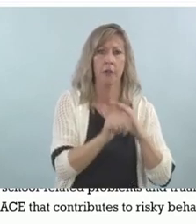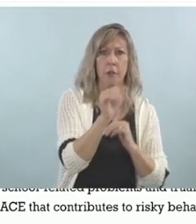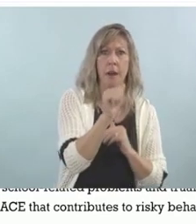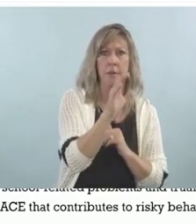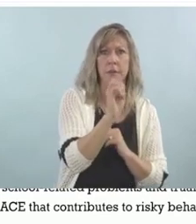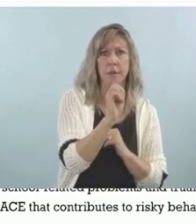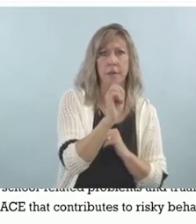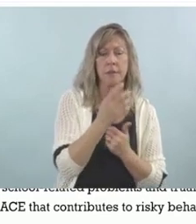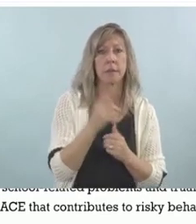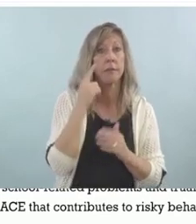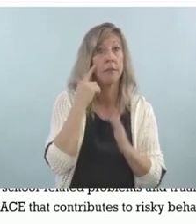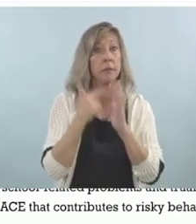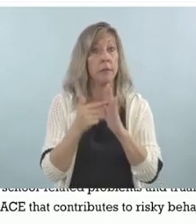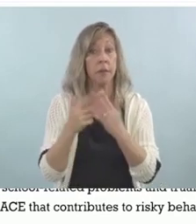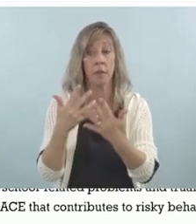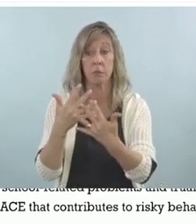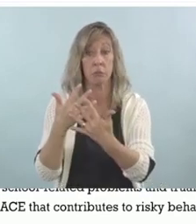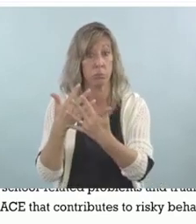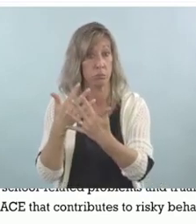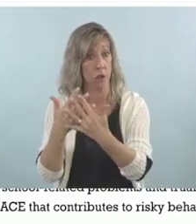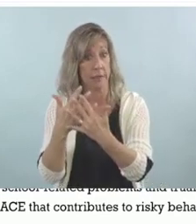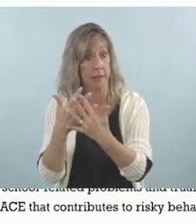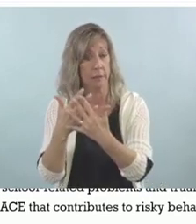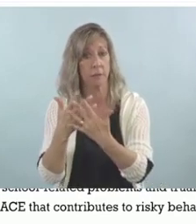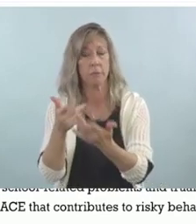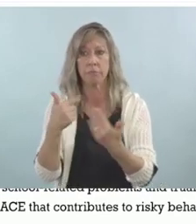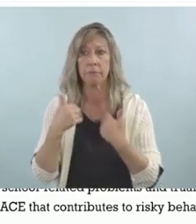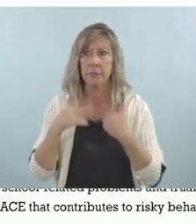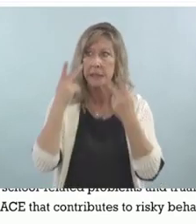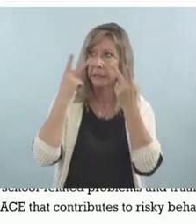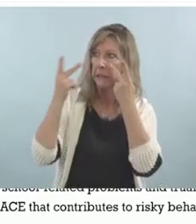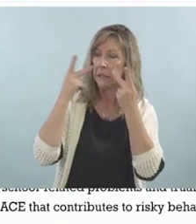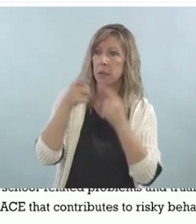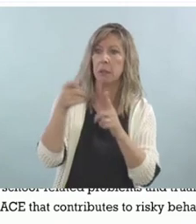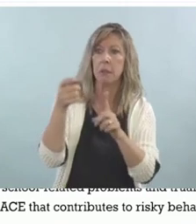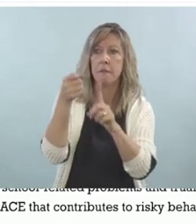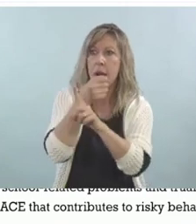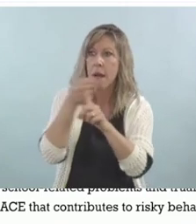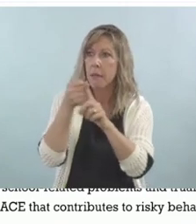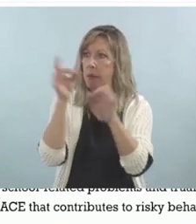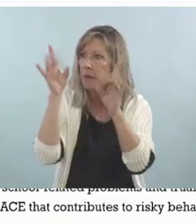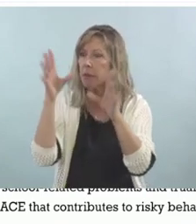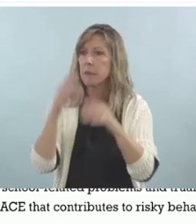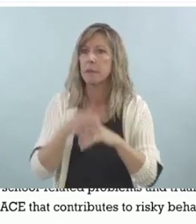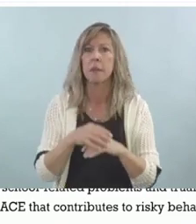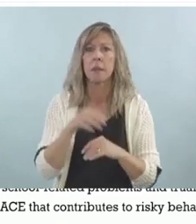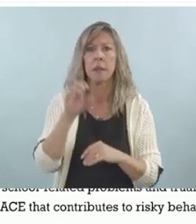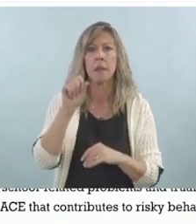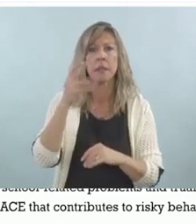prisons, people can be exposed to violence and sexual violence.